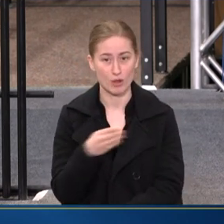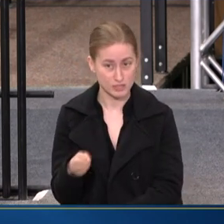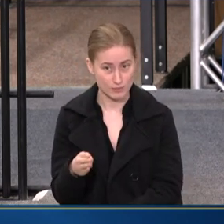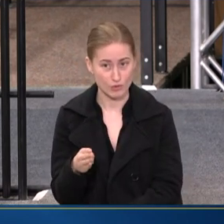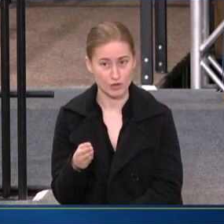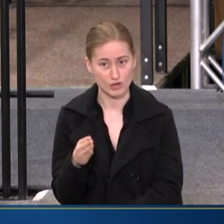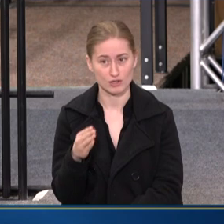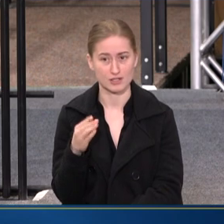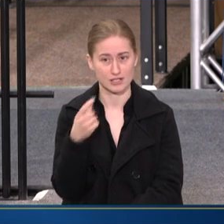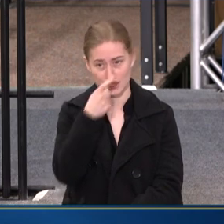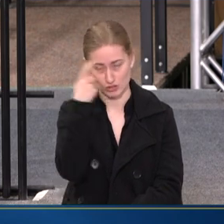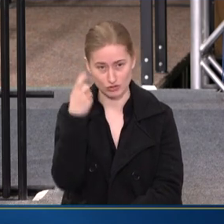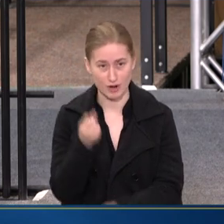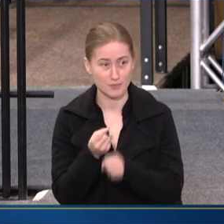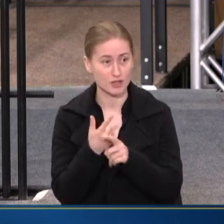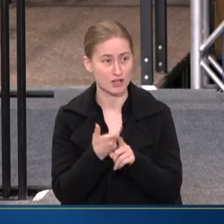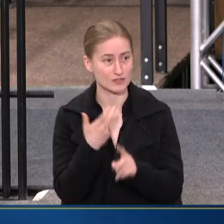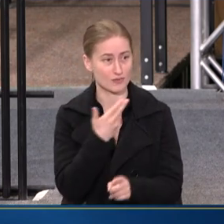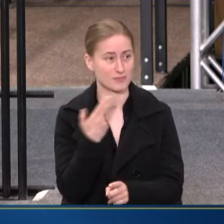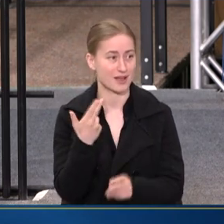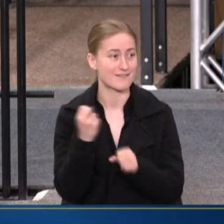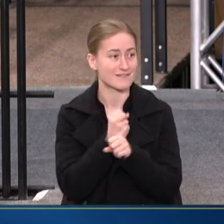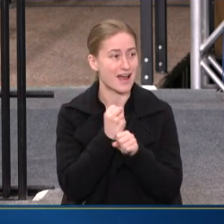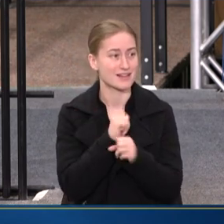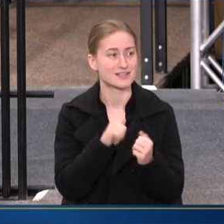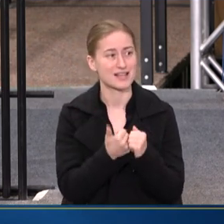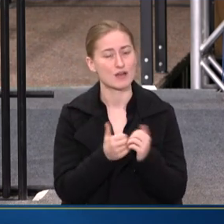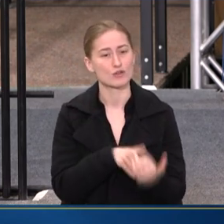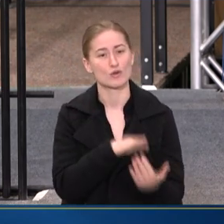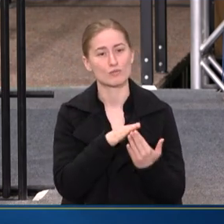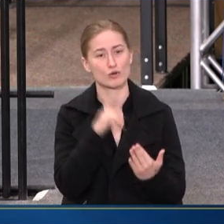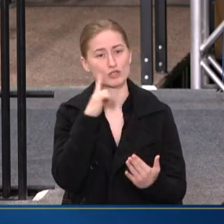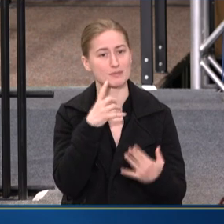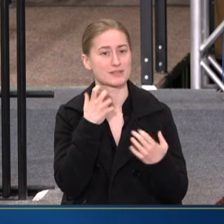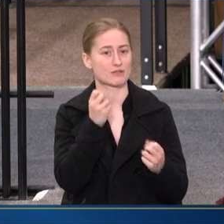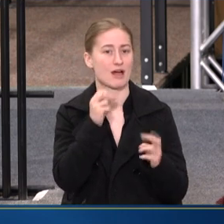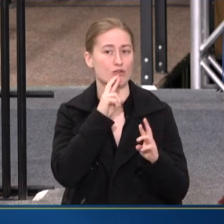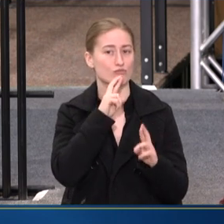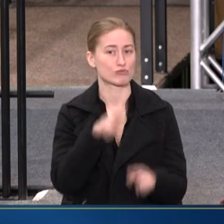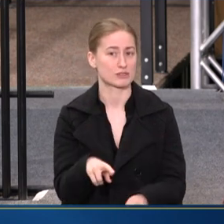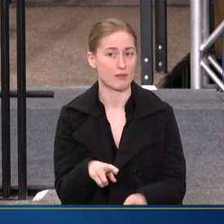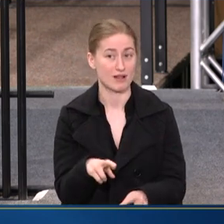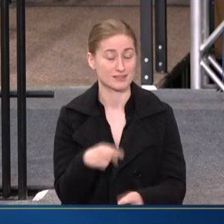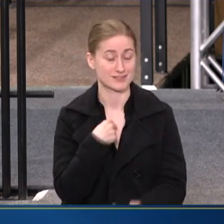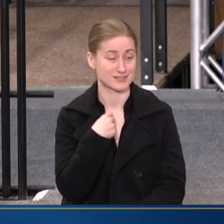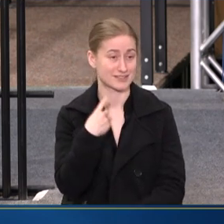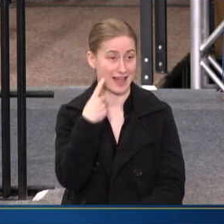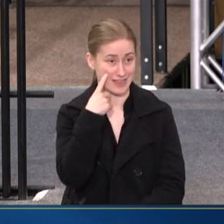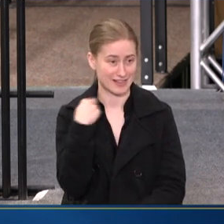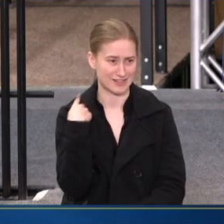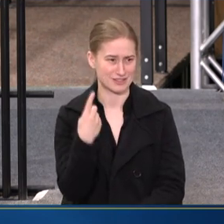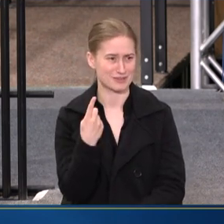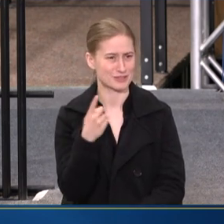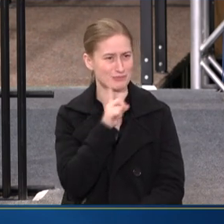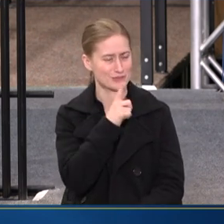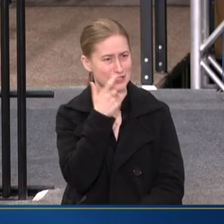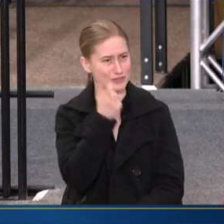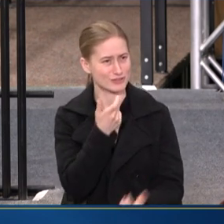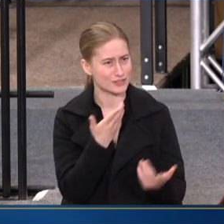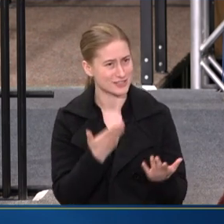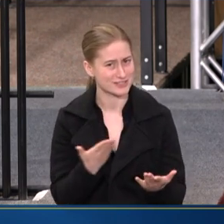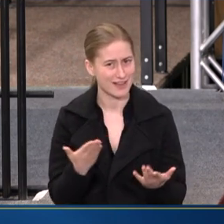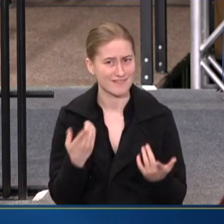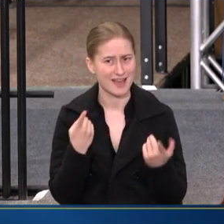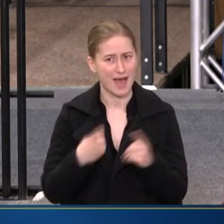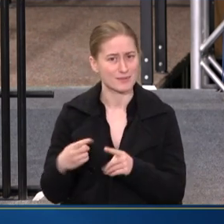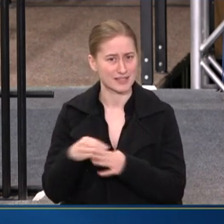AND TRAUMA CAUSED BY GUN VIOLENCE AND HOW YOU'VE APPROACHED THE MENTAL HEALTH RESPONSE. I THINK THERE'S BEEN SOME REALLY INTERESTING STUFF HAPPENING